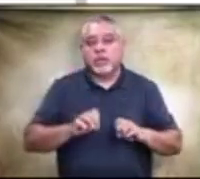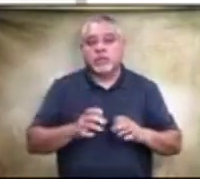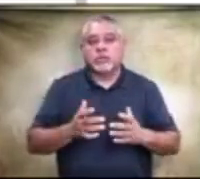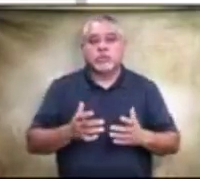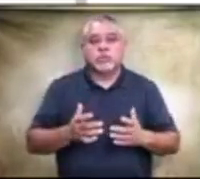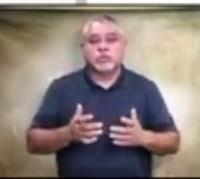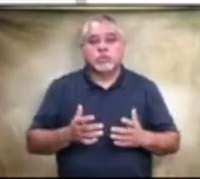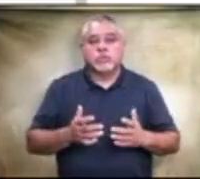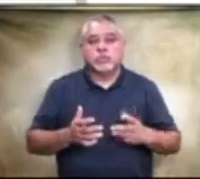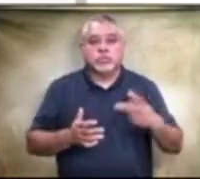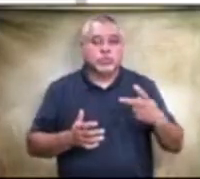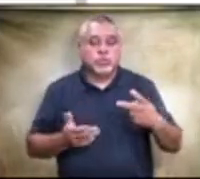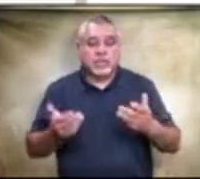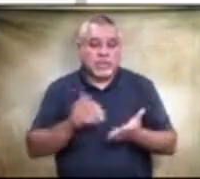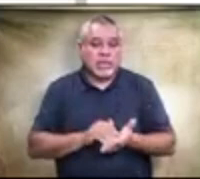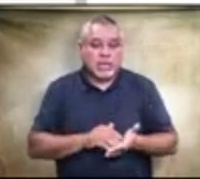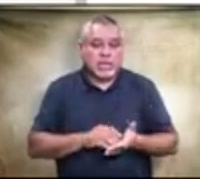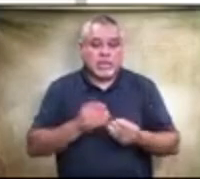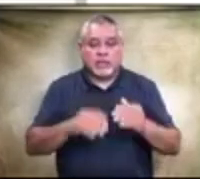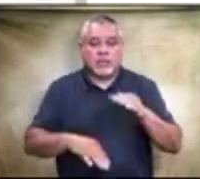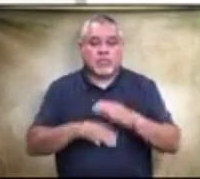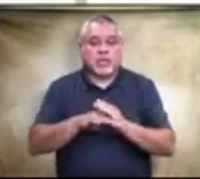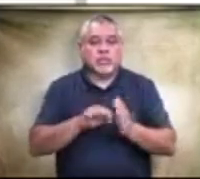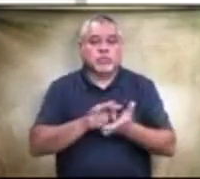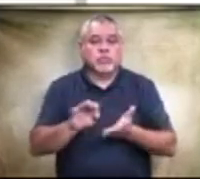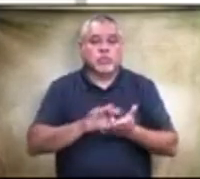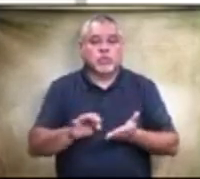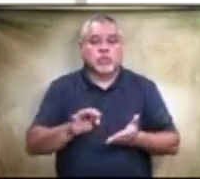2, again, is giving the max scores to the awarded.